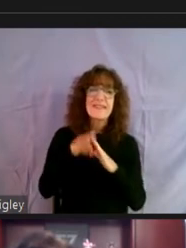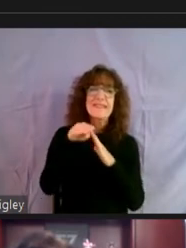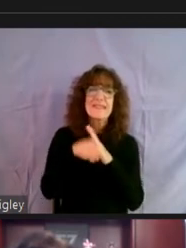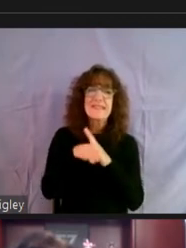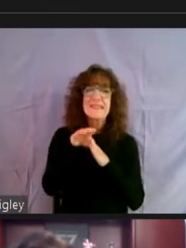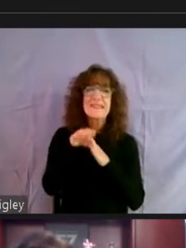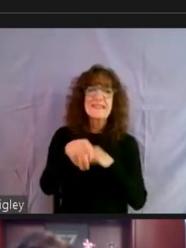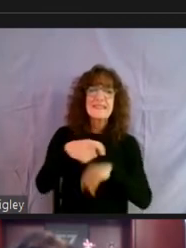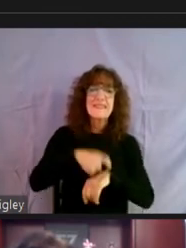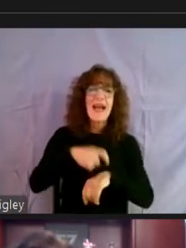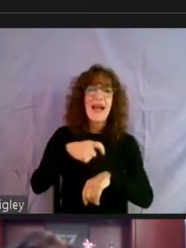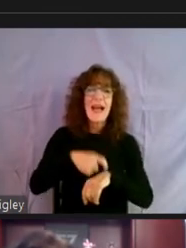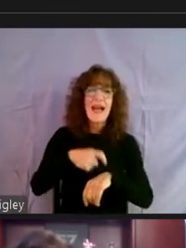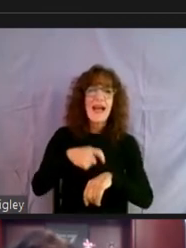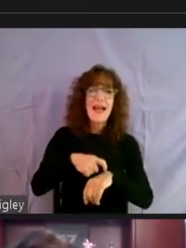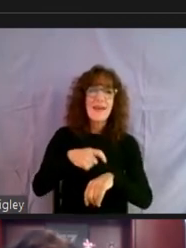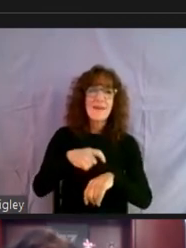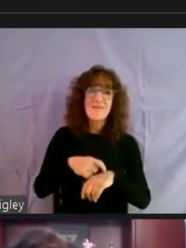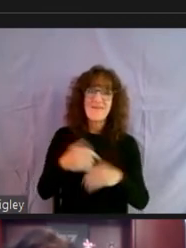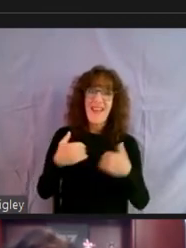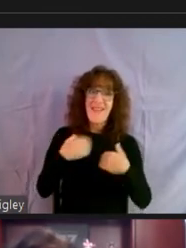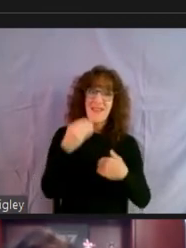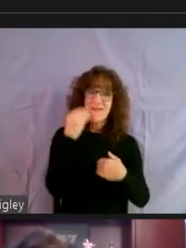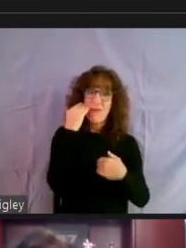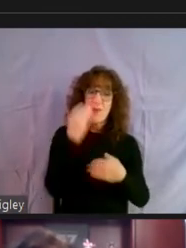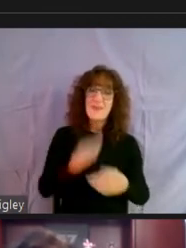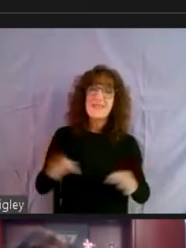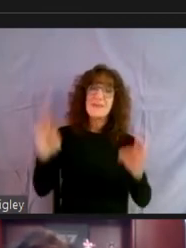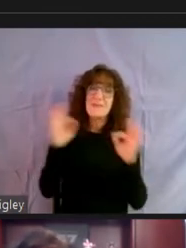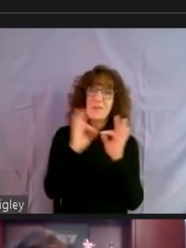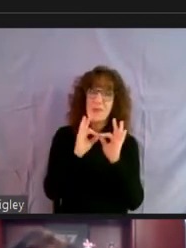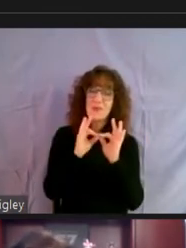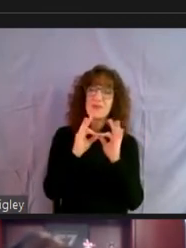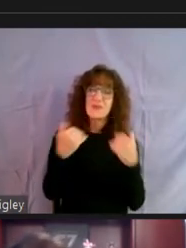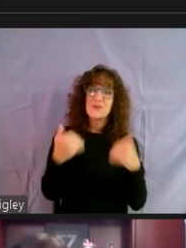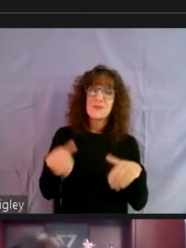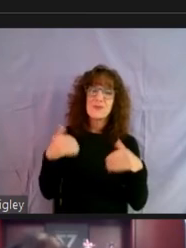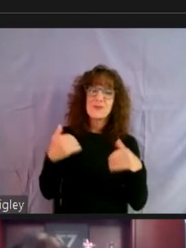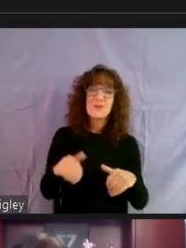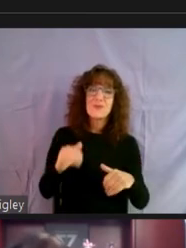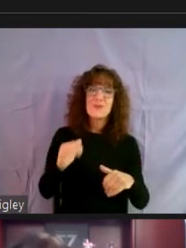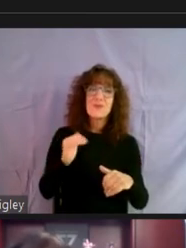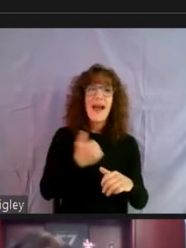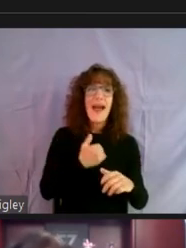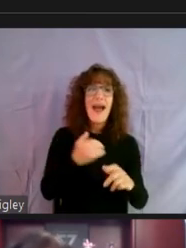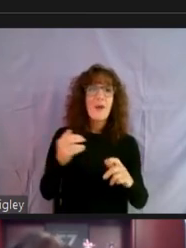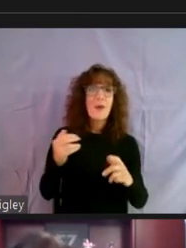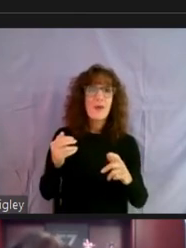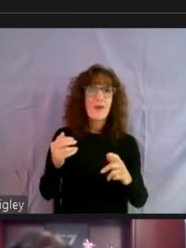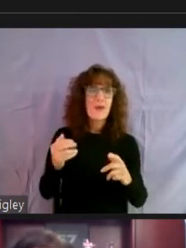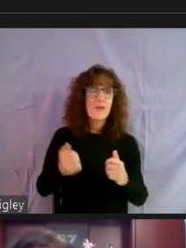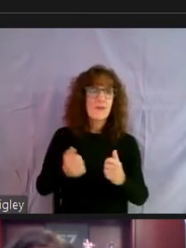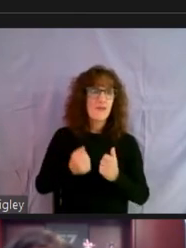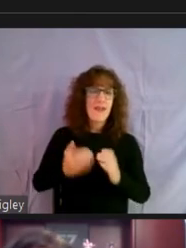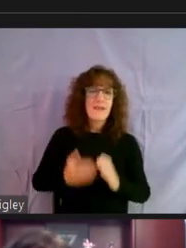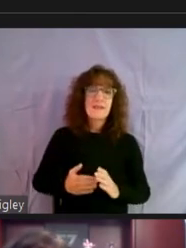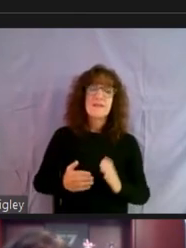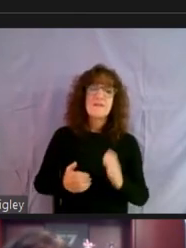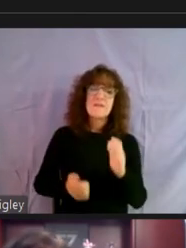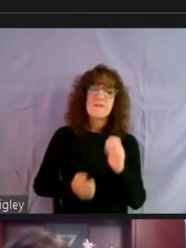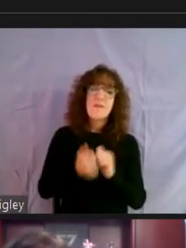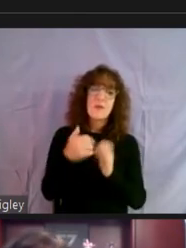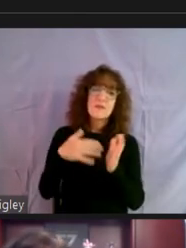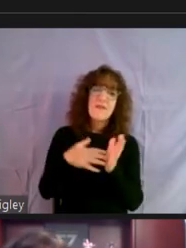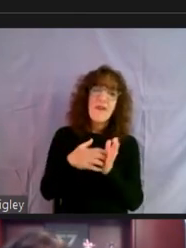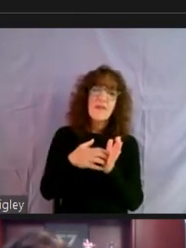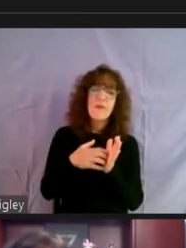before is having a home been so important. Uh, you know, our residents that we house are among the most vulnerable, right? You